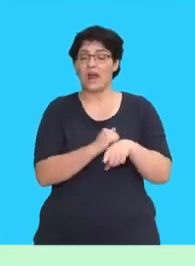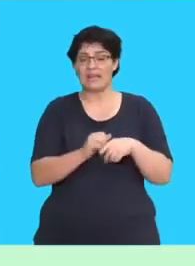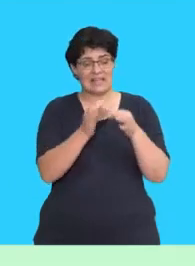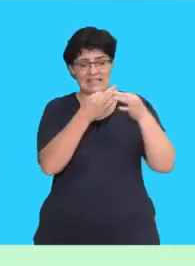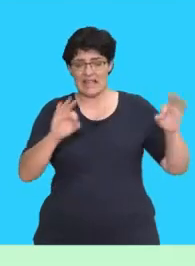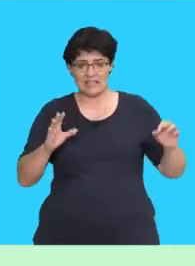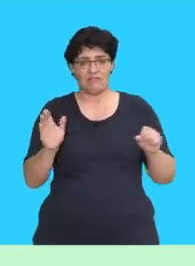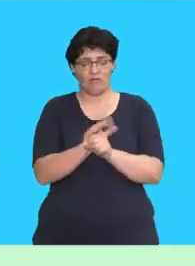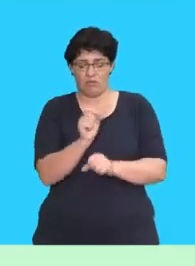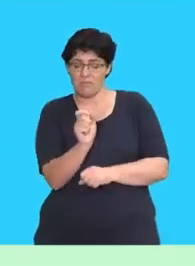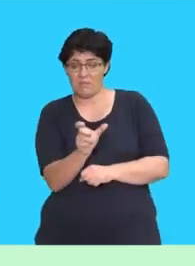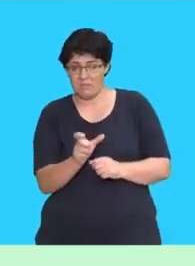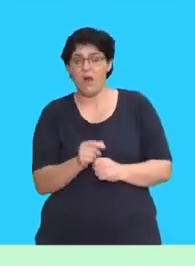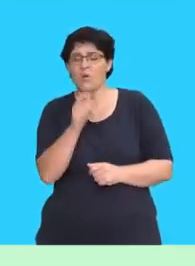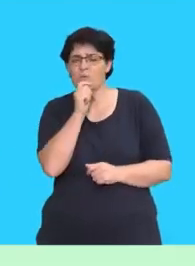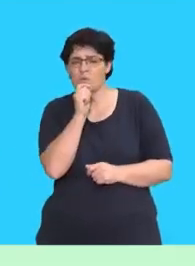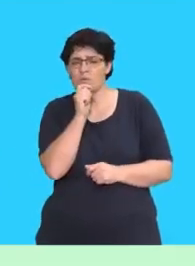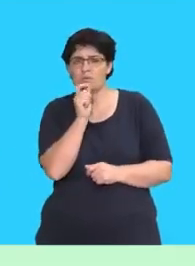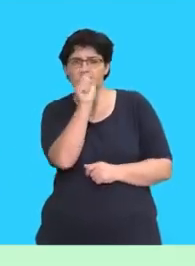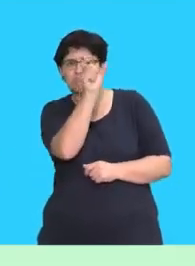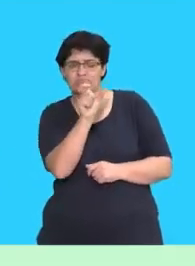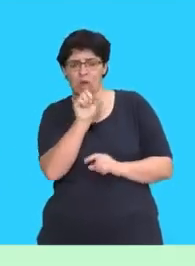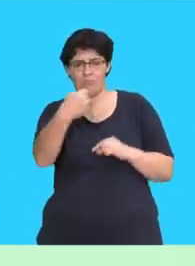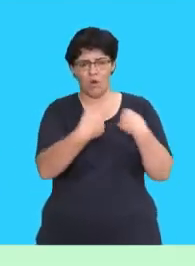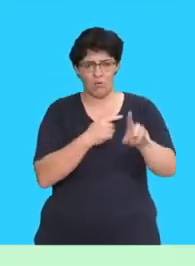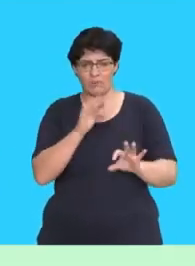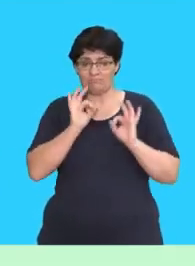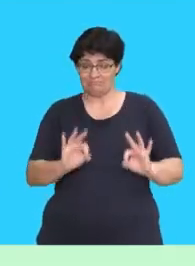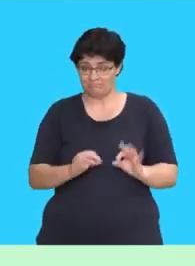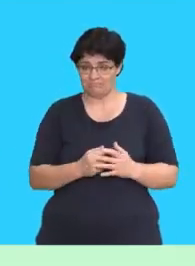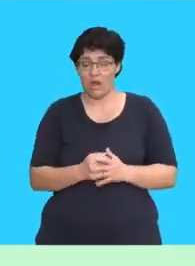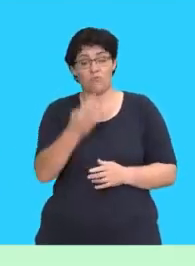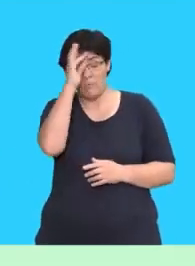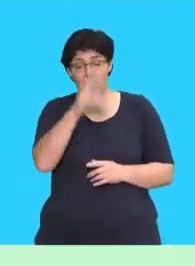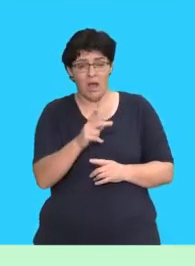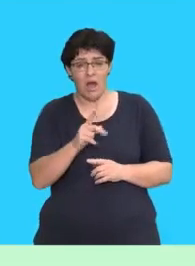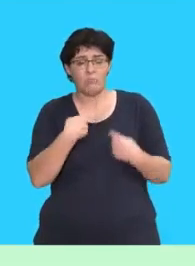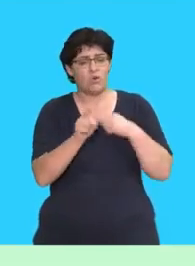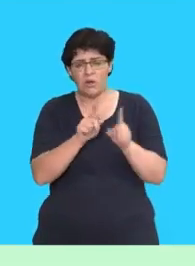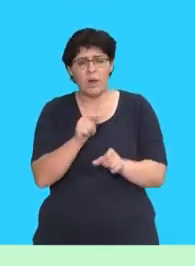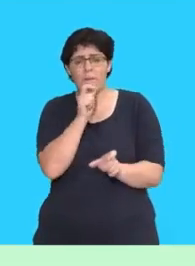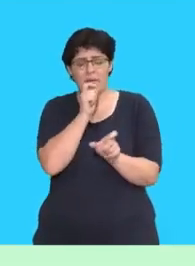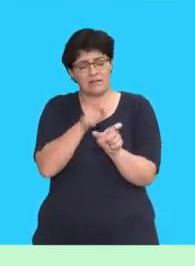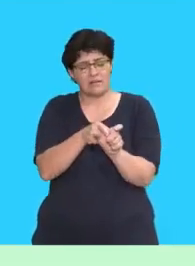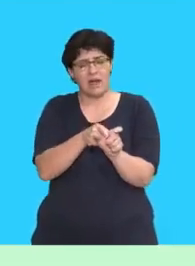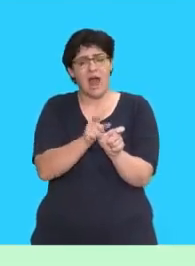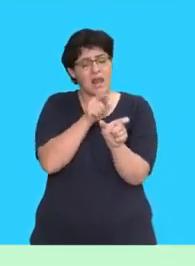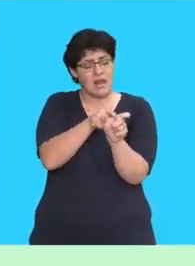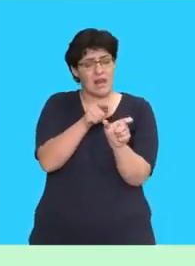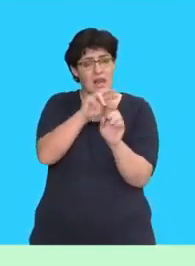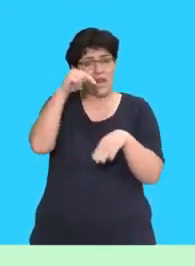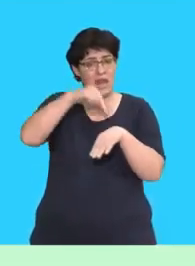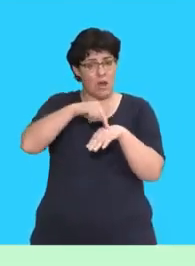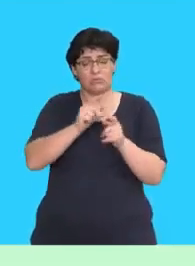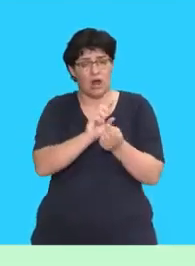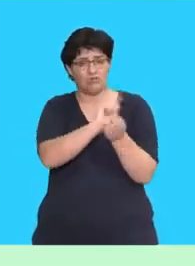Let's practice completing the sentences using the correct pronouns. Remember, a pronoun is a word that can be used